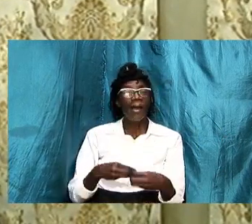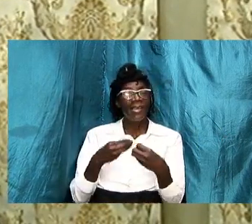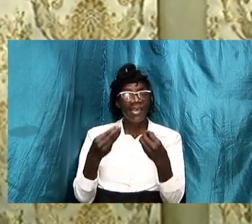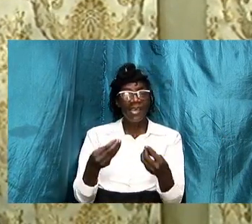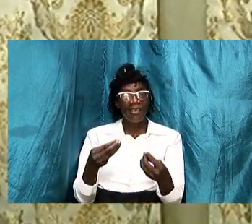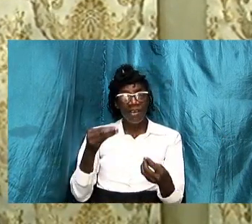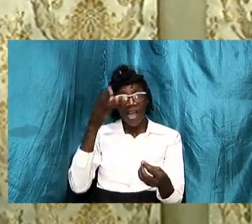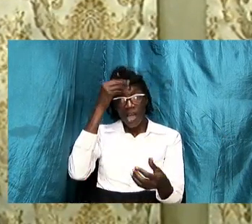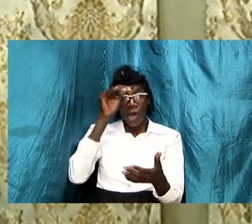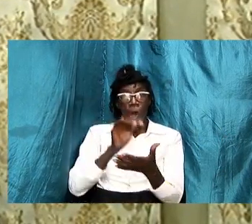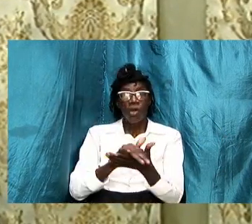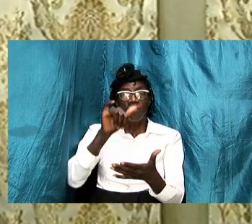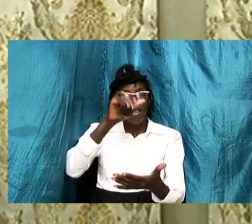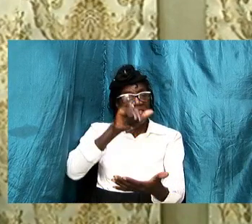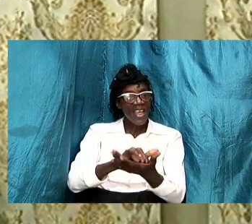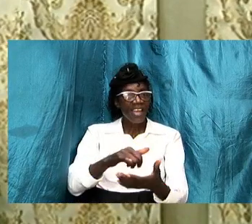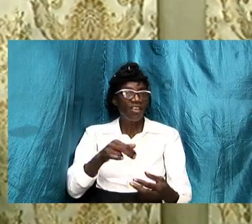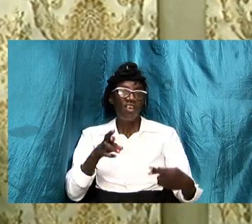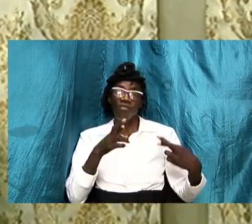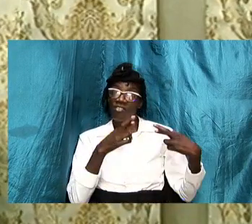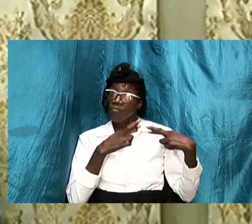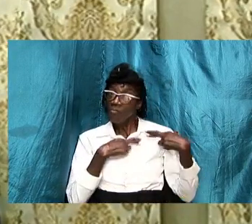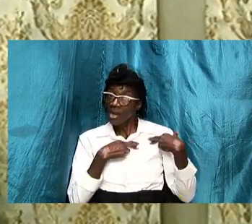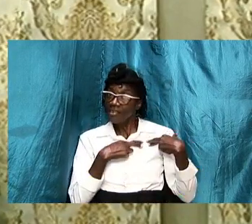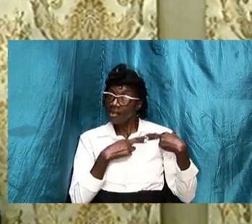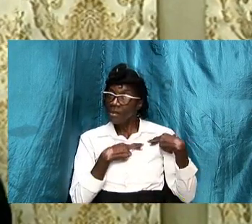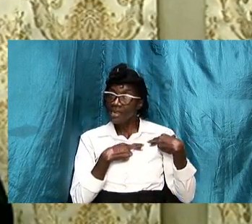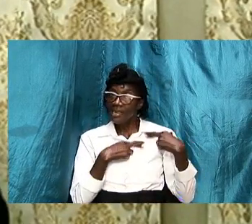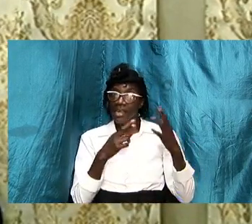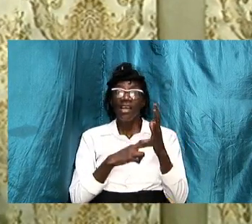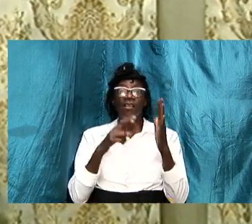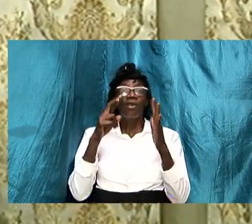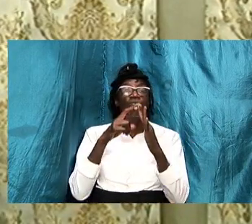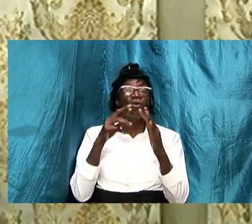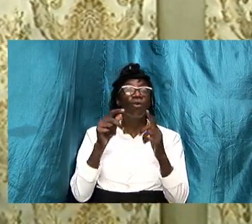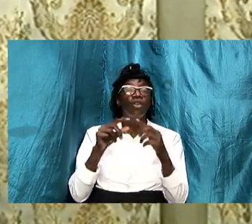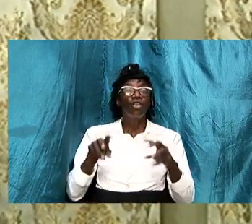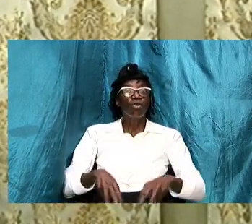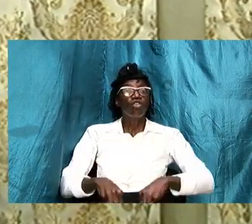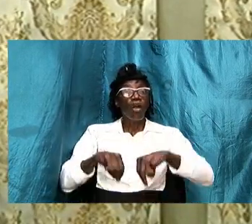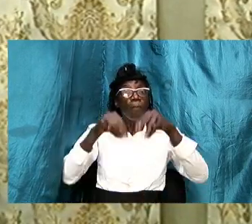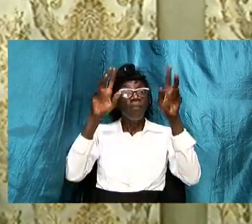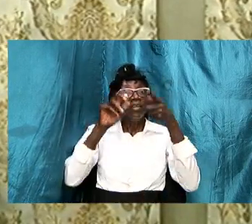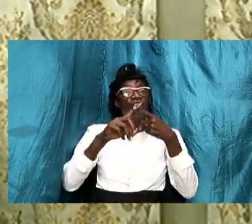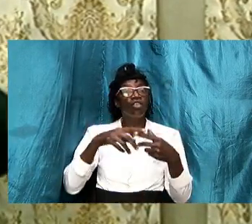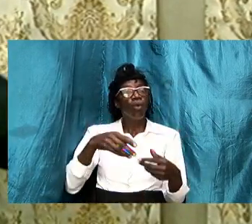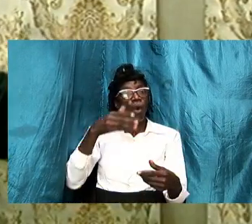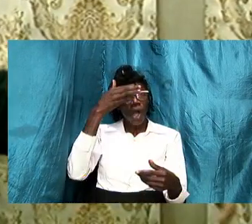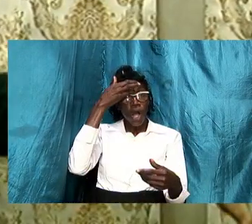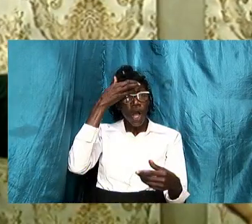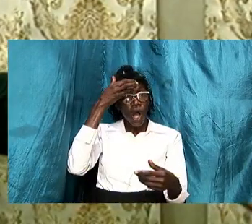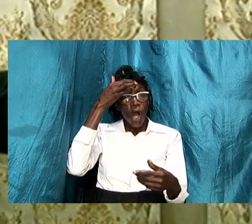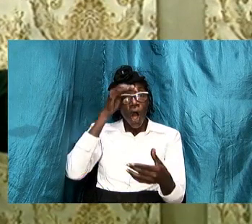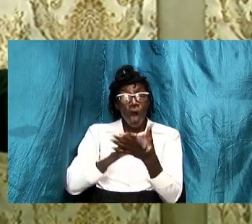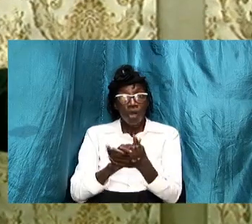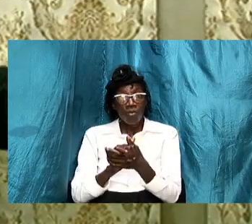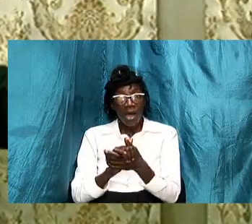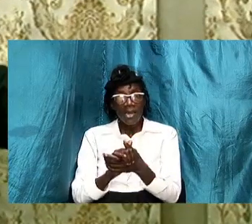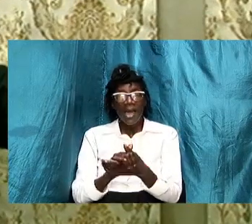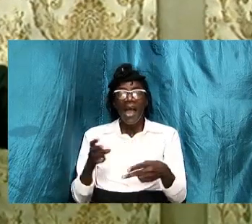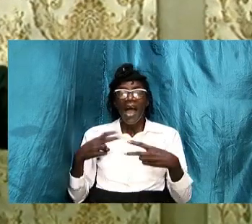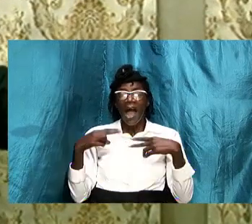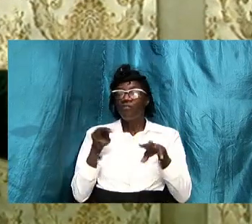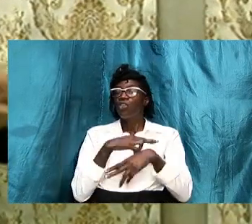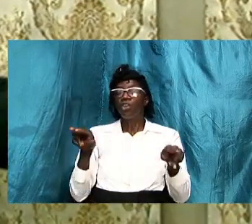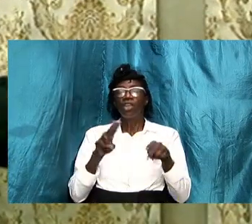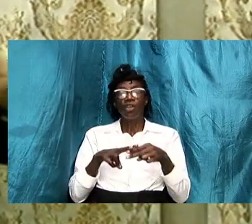that responsibility and that role the role of being submissive to our husbands we made it clear it has nothing to do with